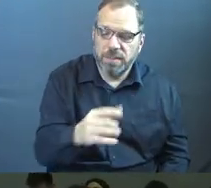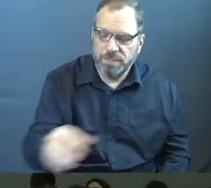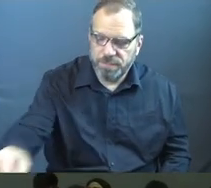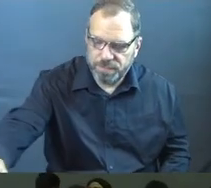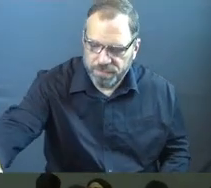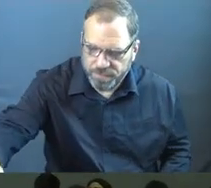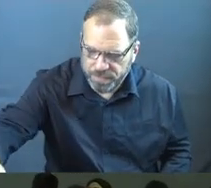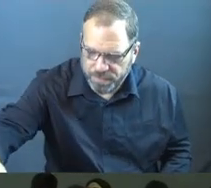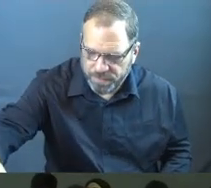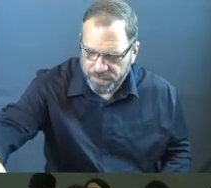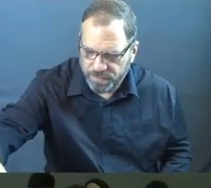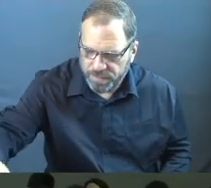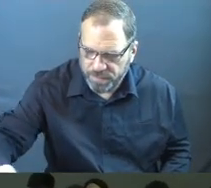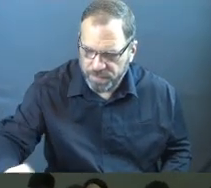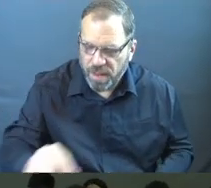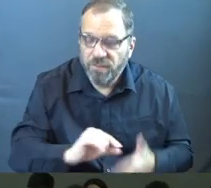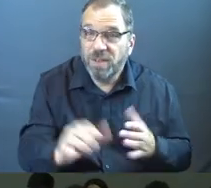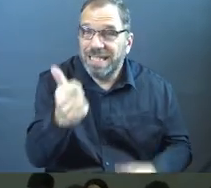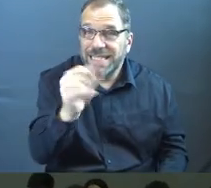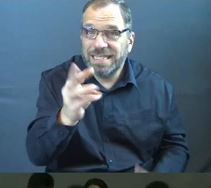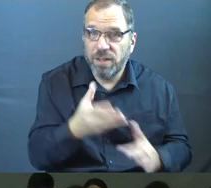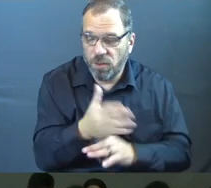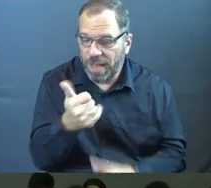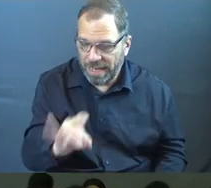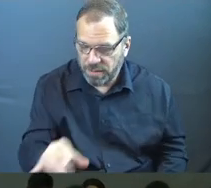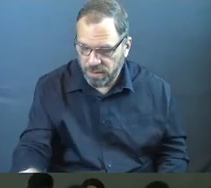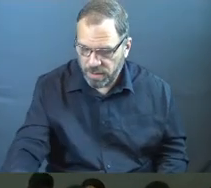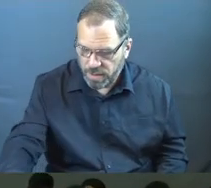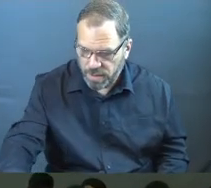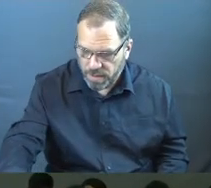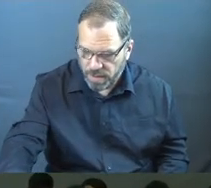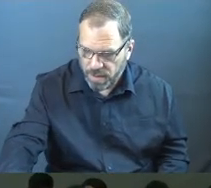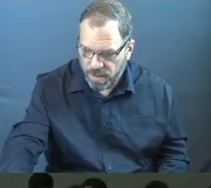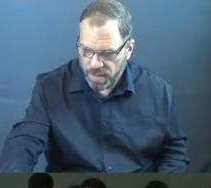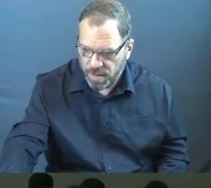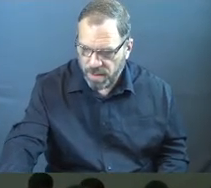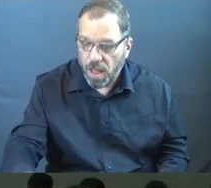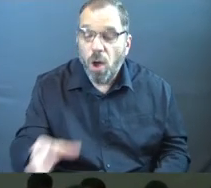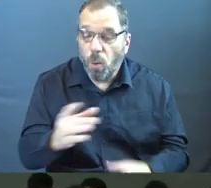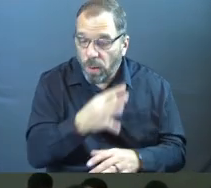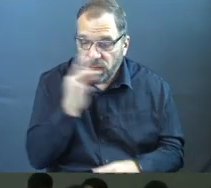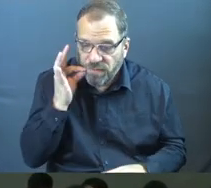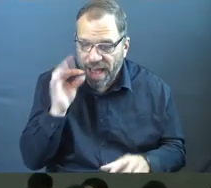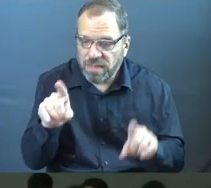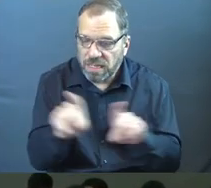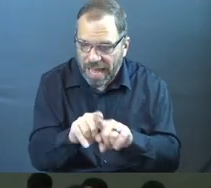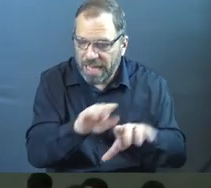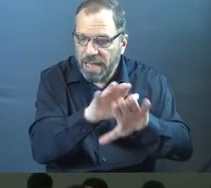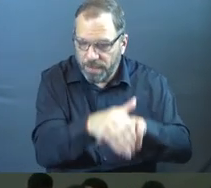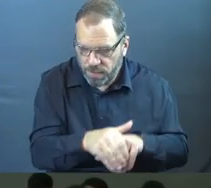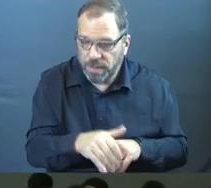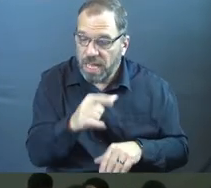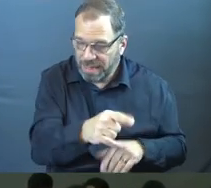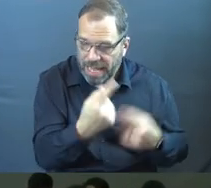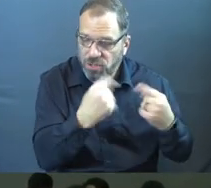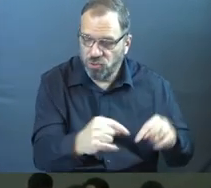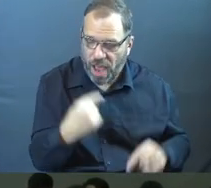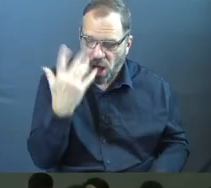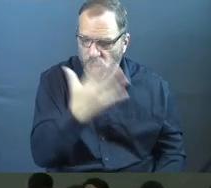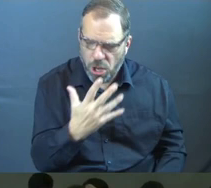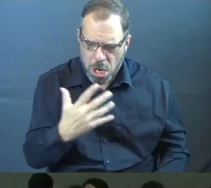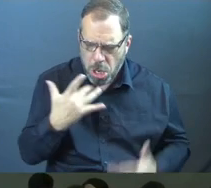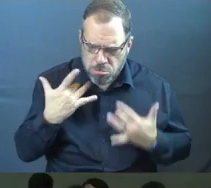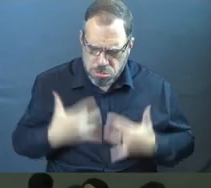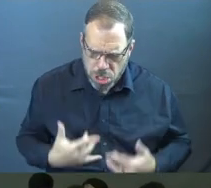says. It's, it's super good. Verse 16 through 18. He says, when you fast, don't make it obvious as the hypocrites do. For they try to look